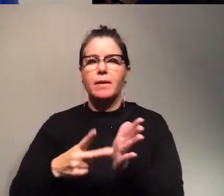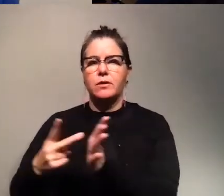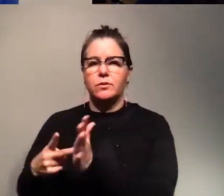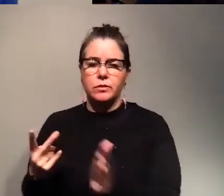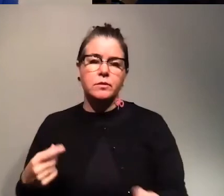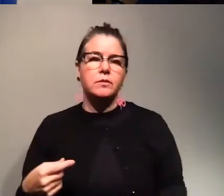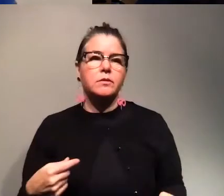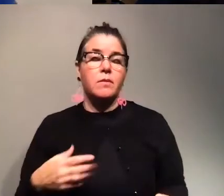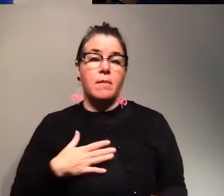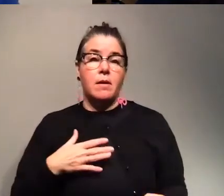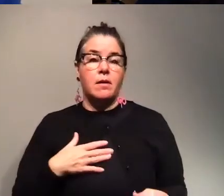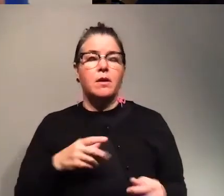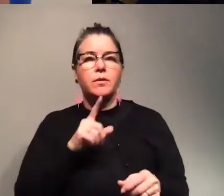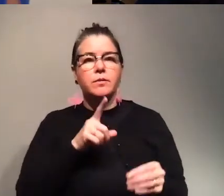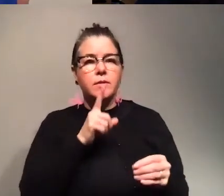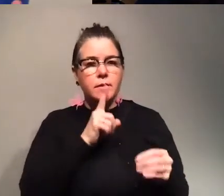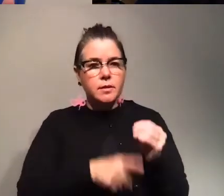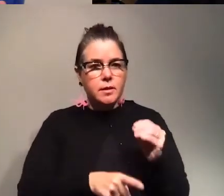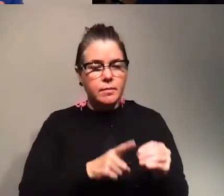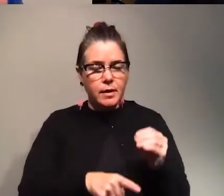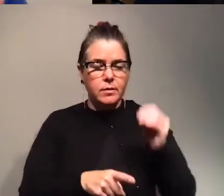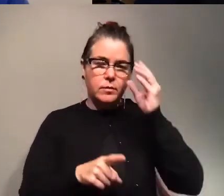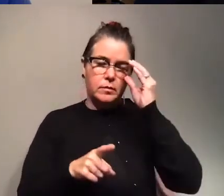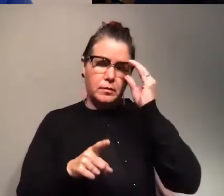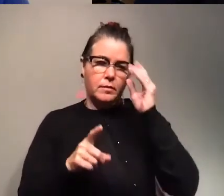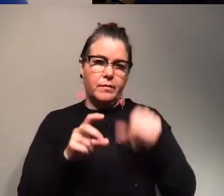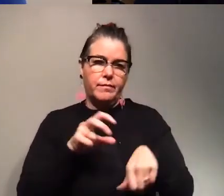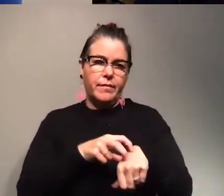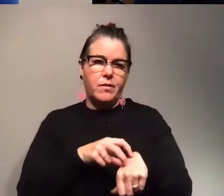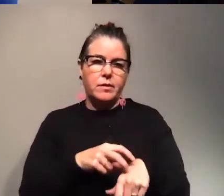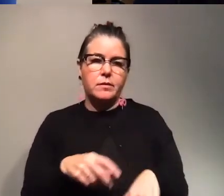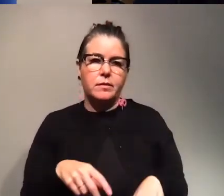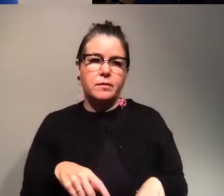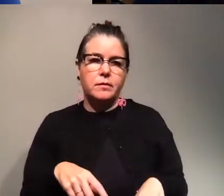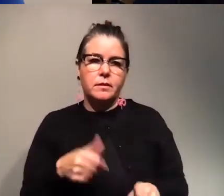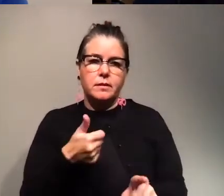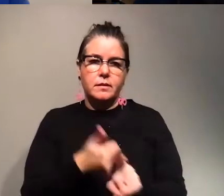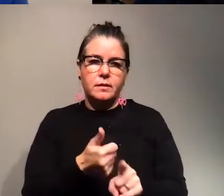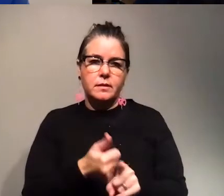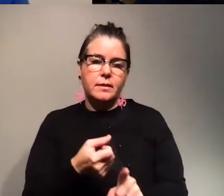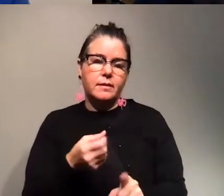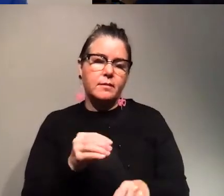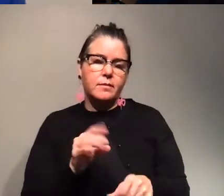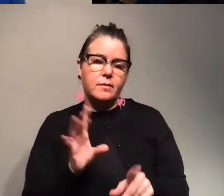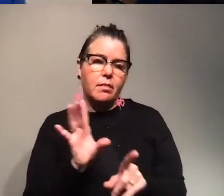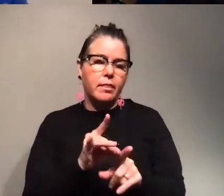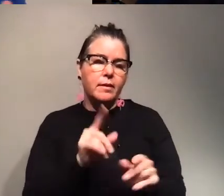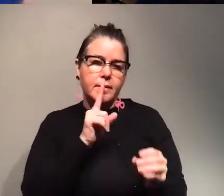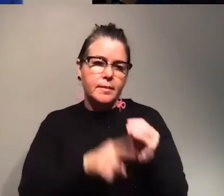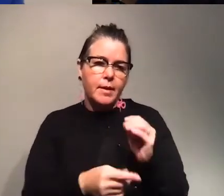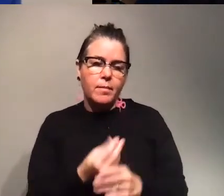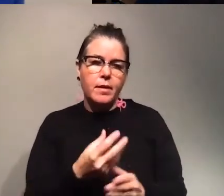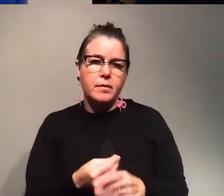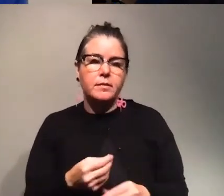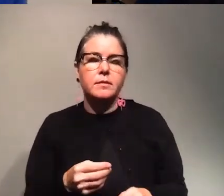use uh tomato borshi stone virus which is a which is a virus that infects tomato plants and i use it as a